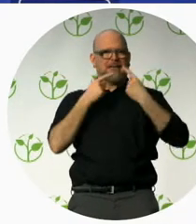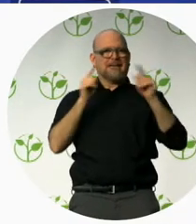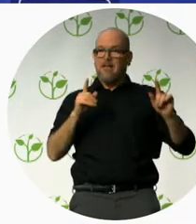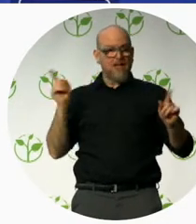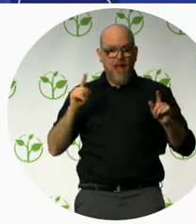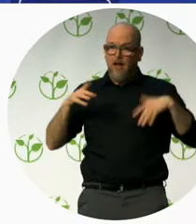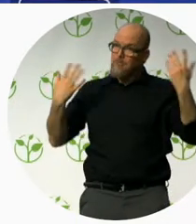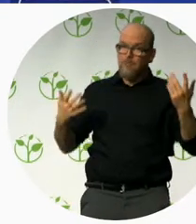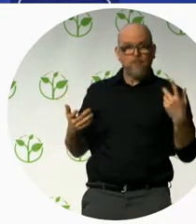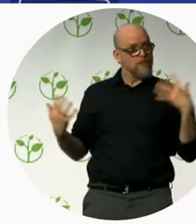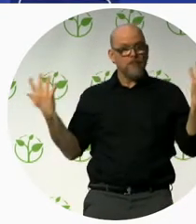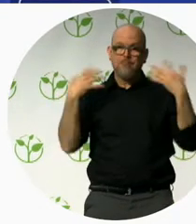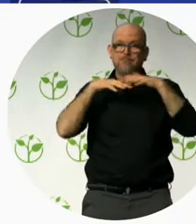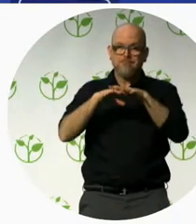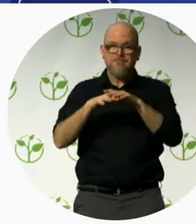So,